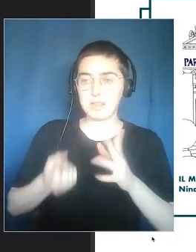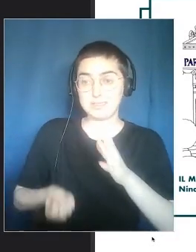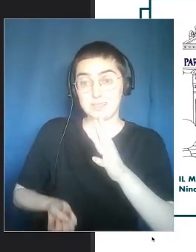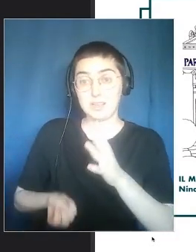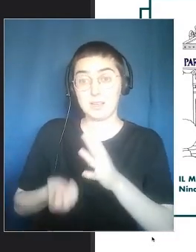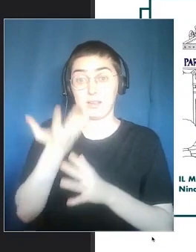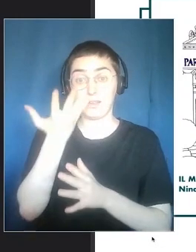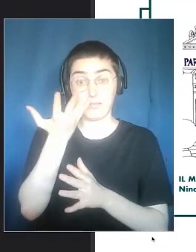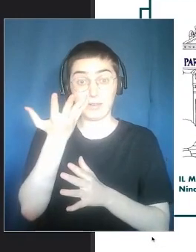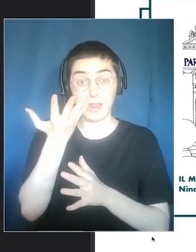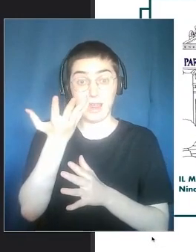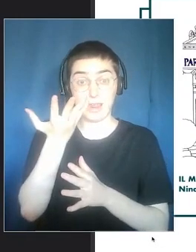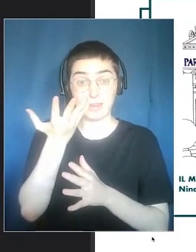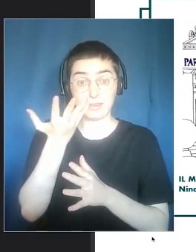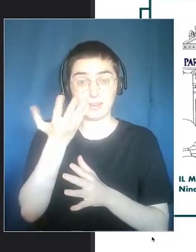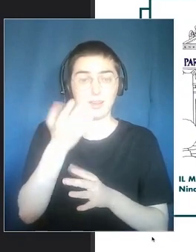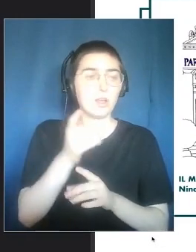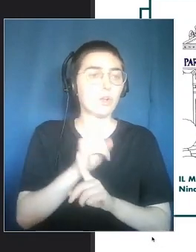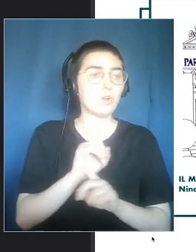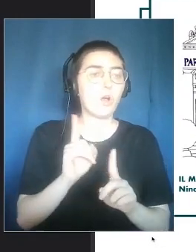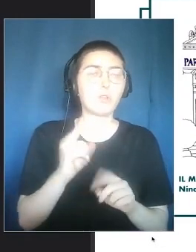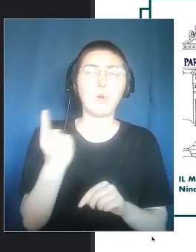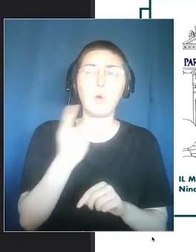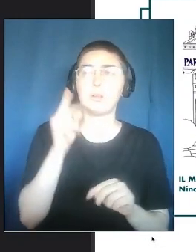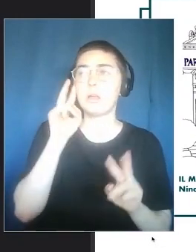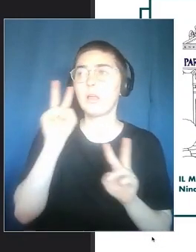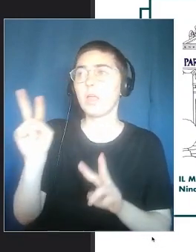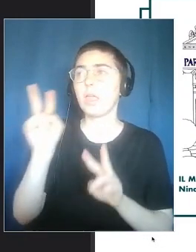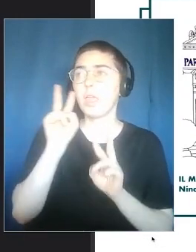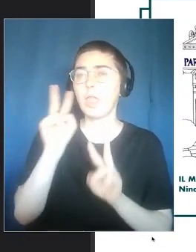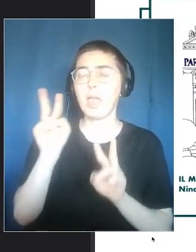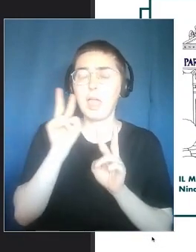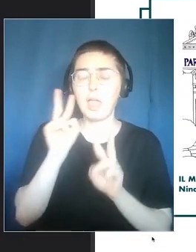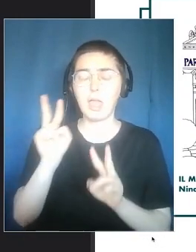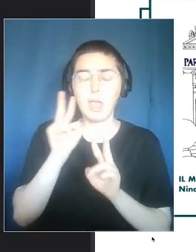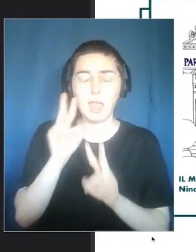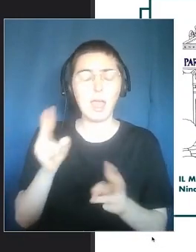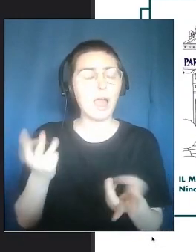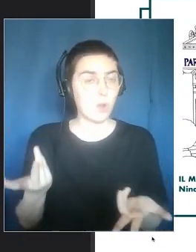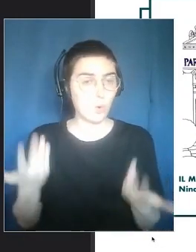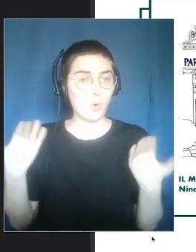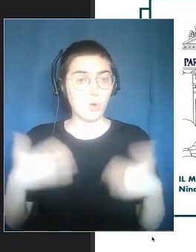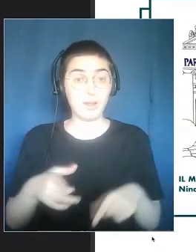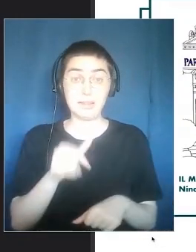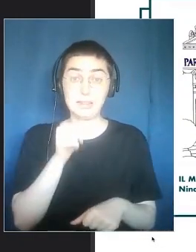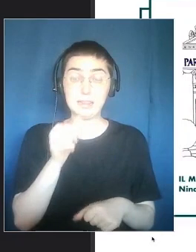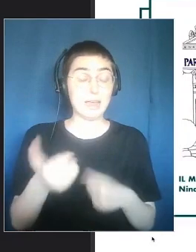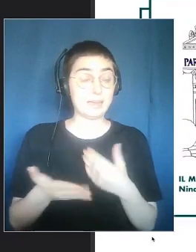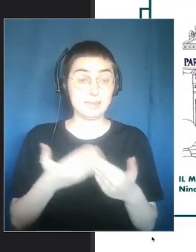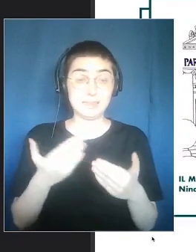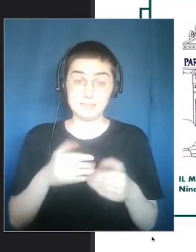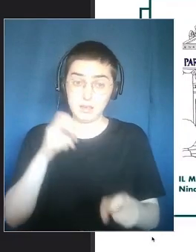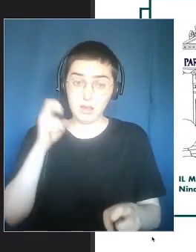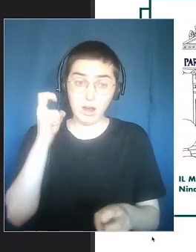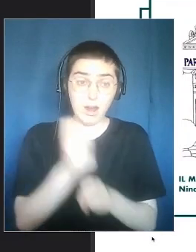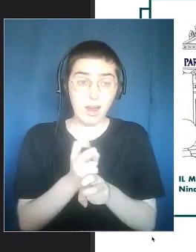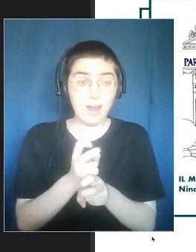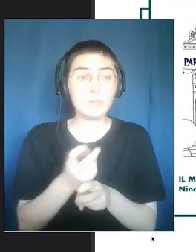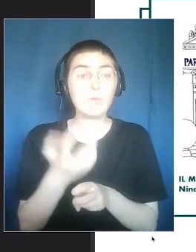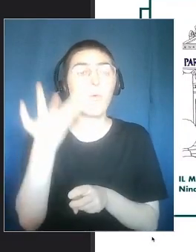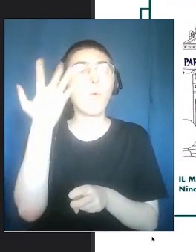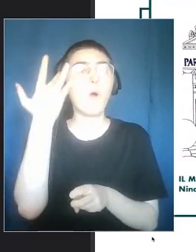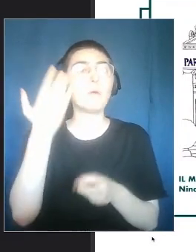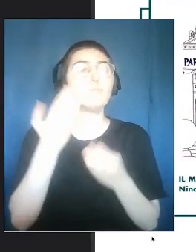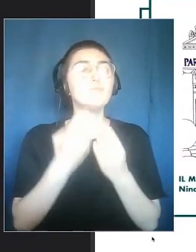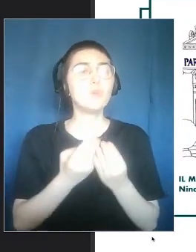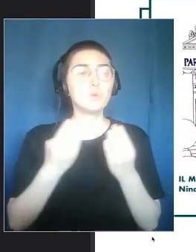We. At. Maybe. Help us. To create. Something New. And also. This creates. Difficulties. course.